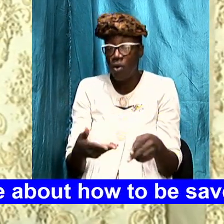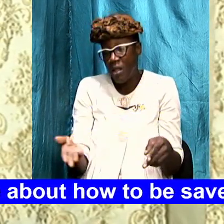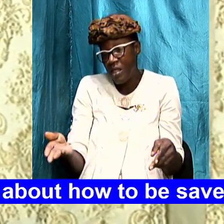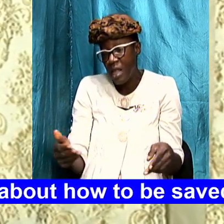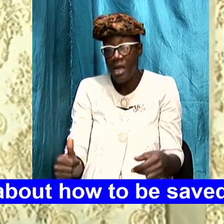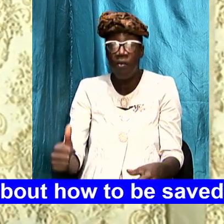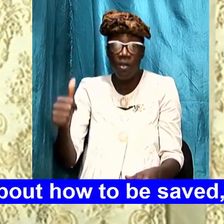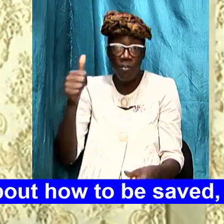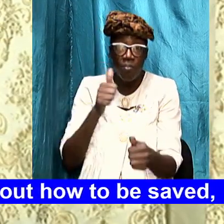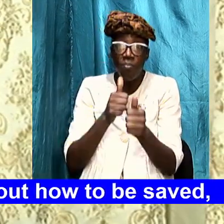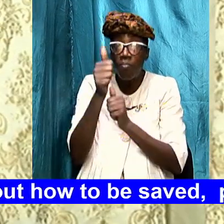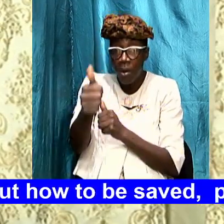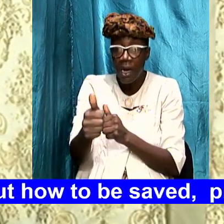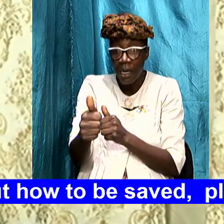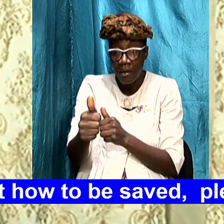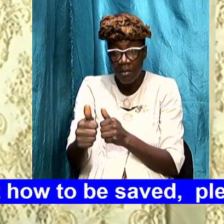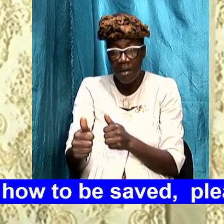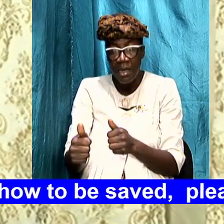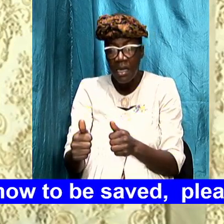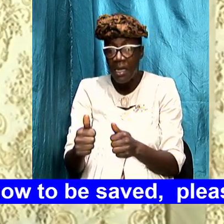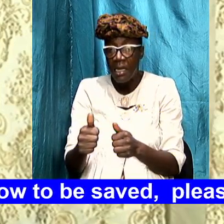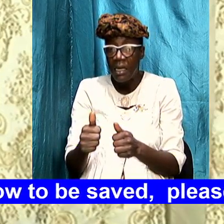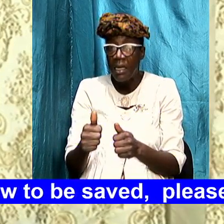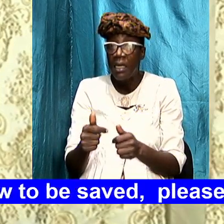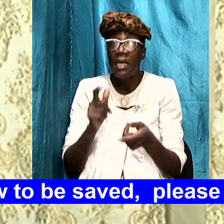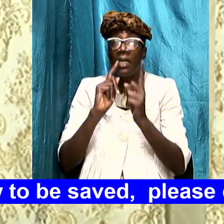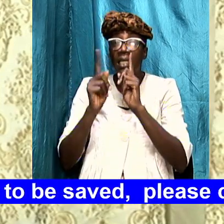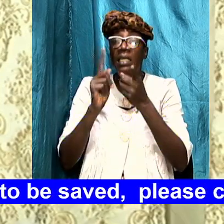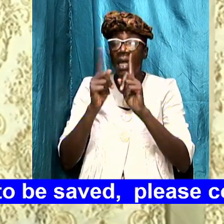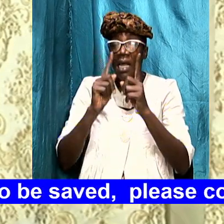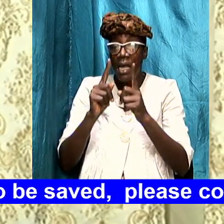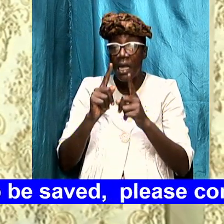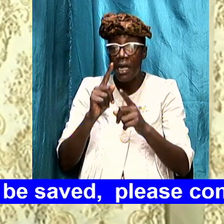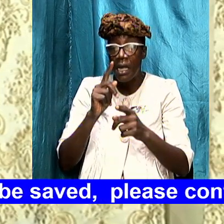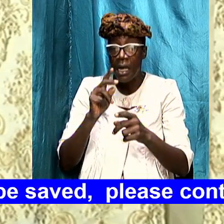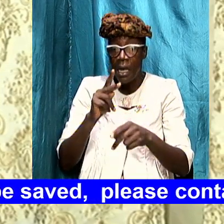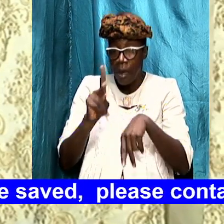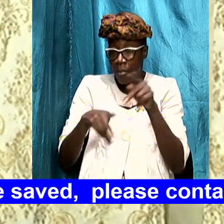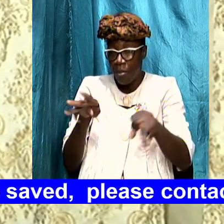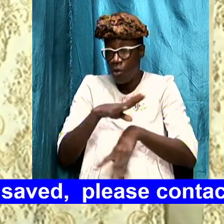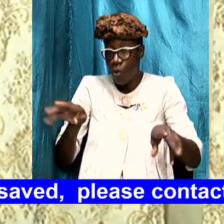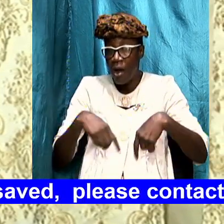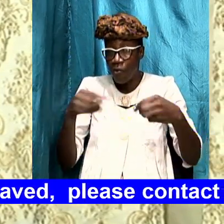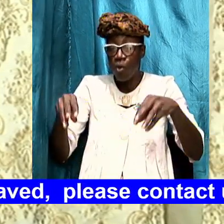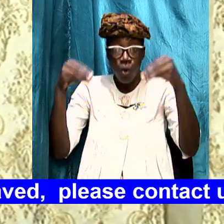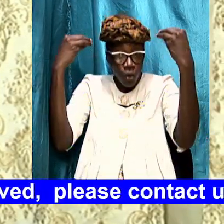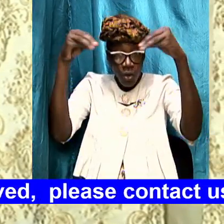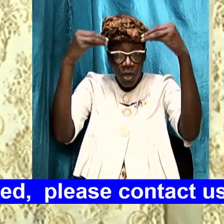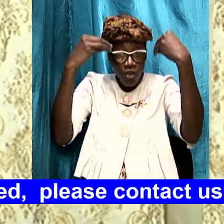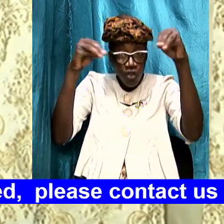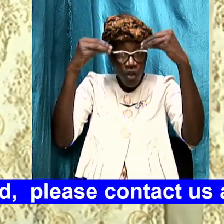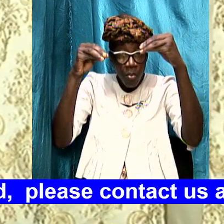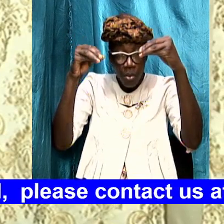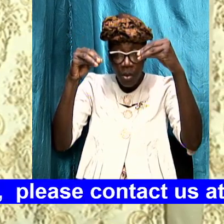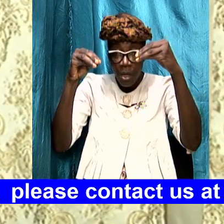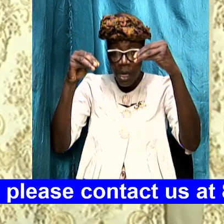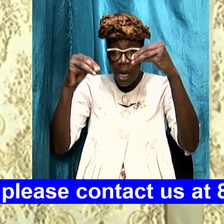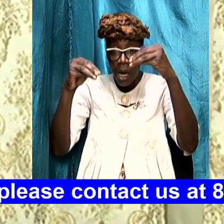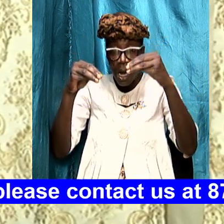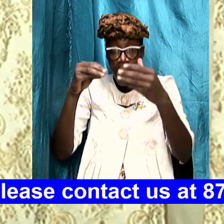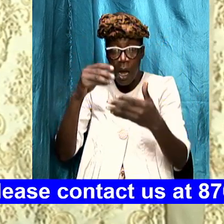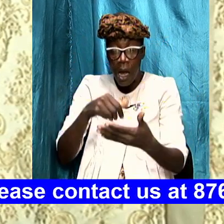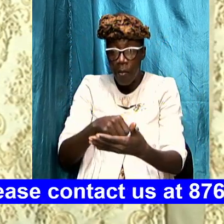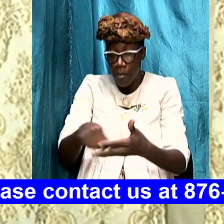they have predicted that folks will need to go to the store again or go to the mall to buy clothes and so forth